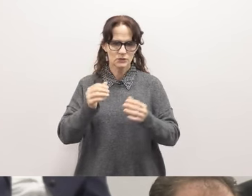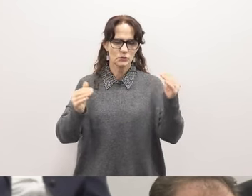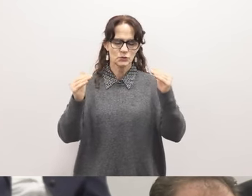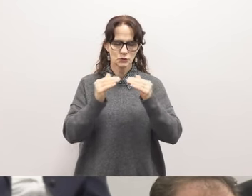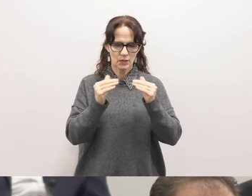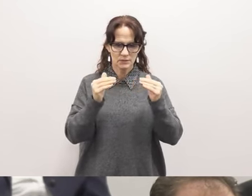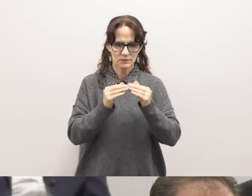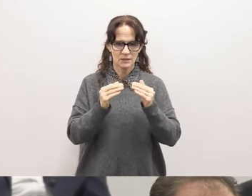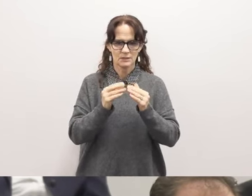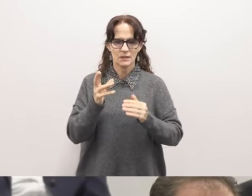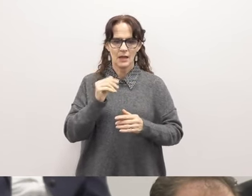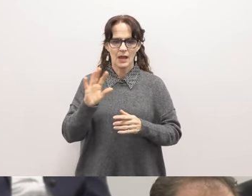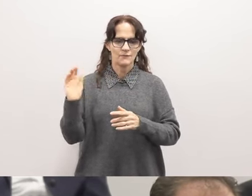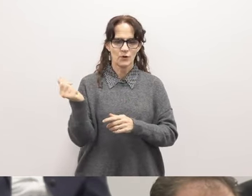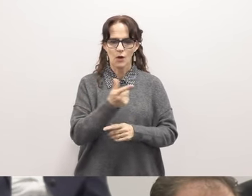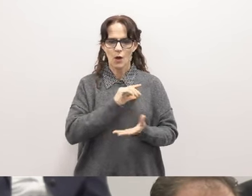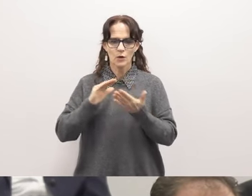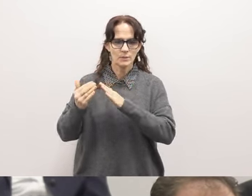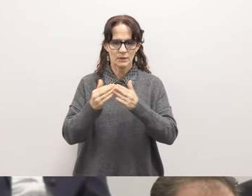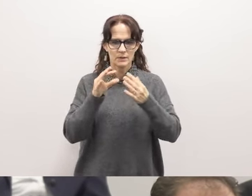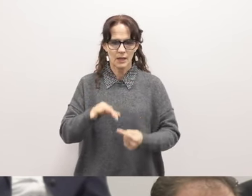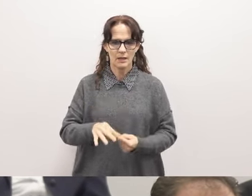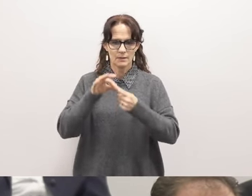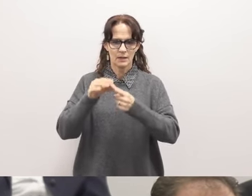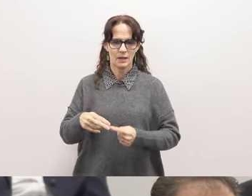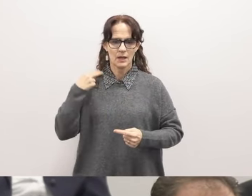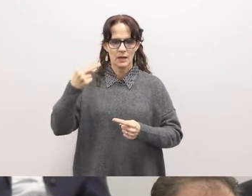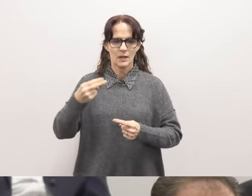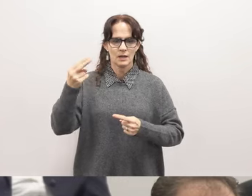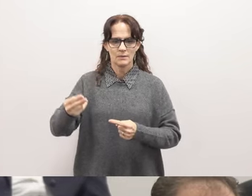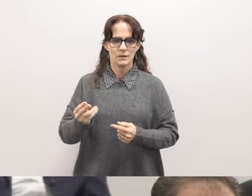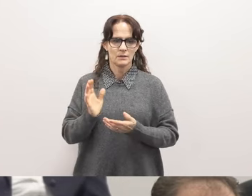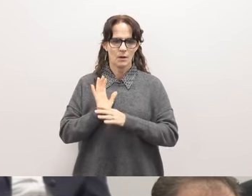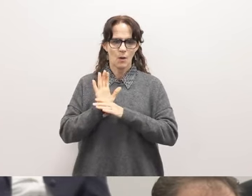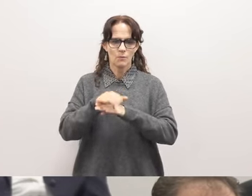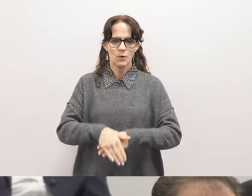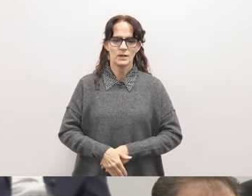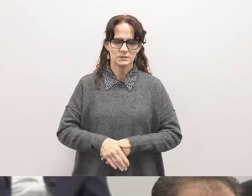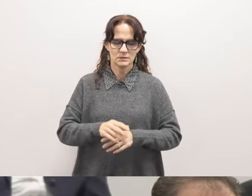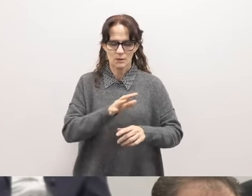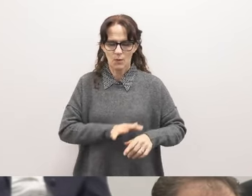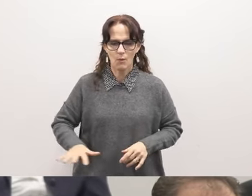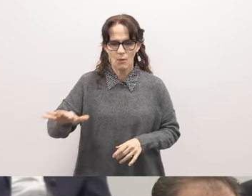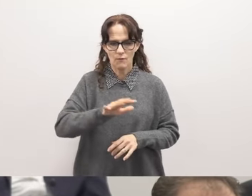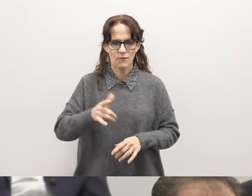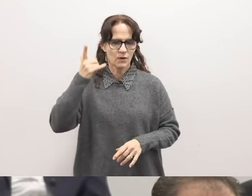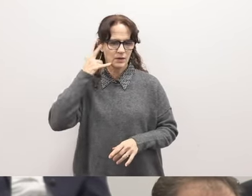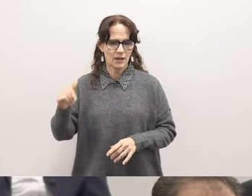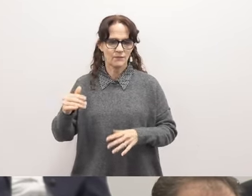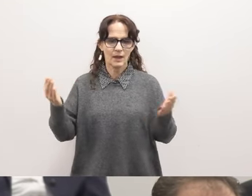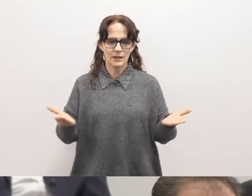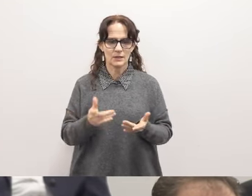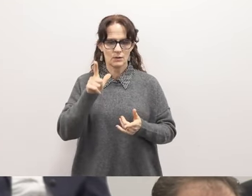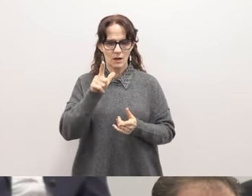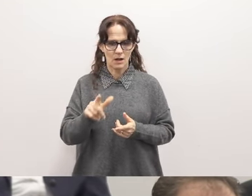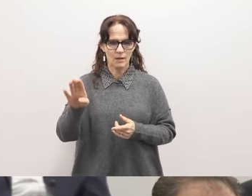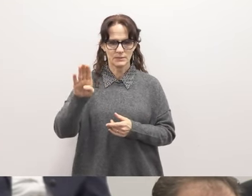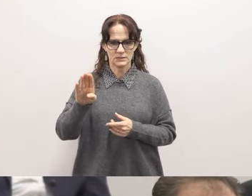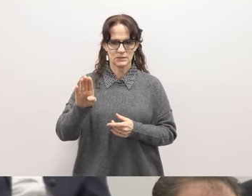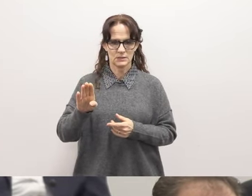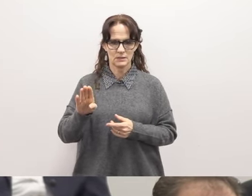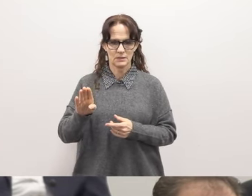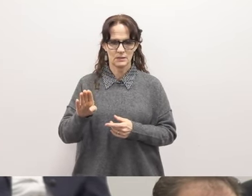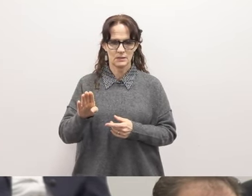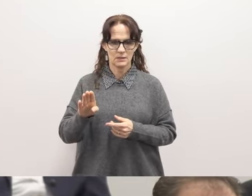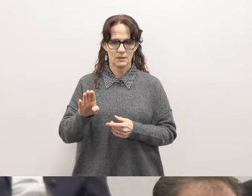communities, especially those that have been historically oppressed across California and especially here in Long Beach. For the